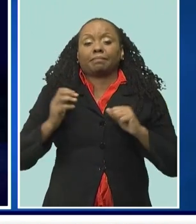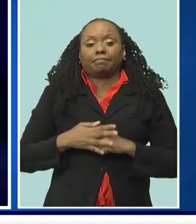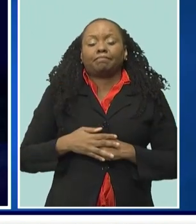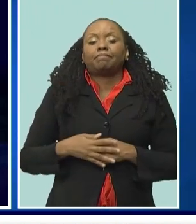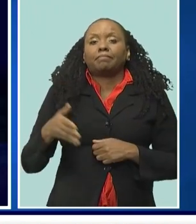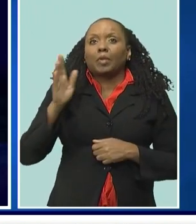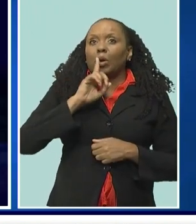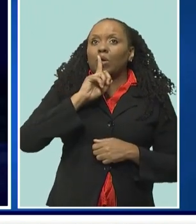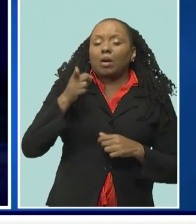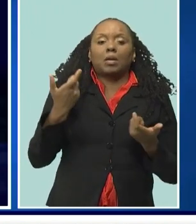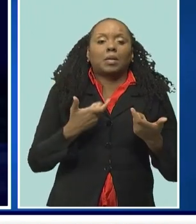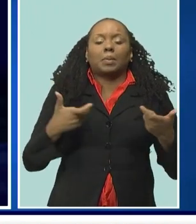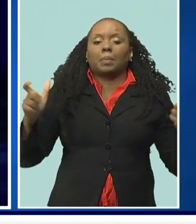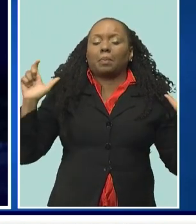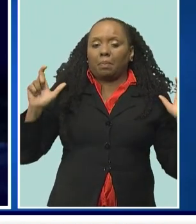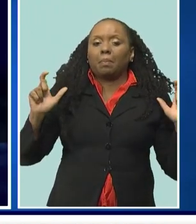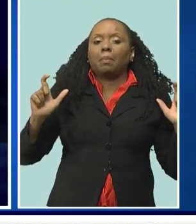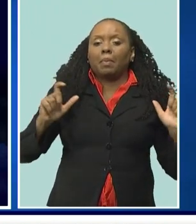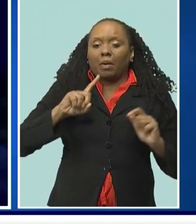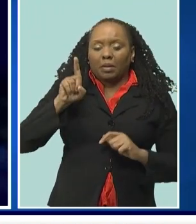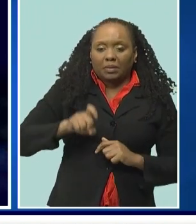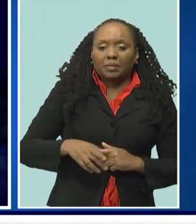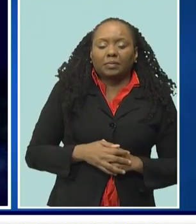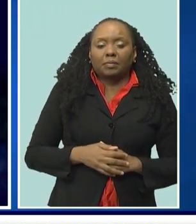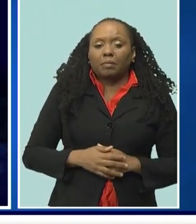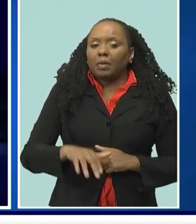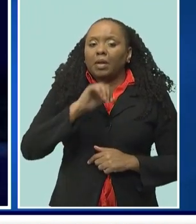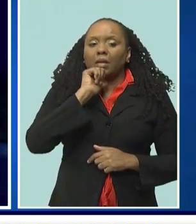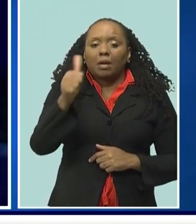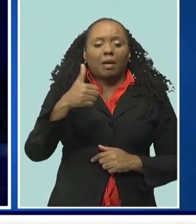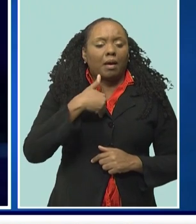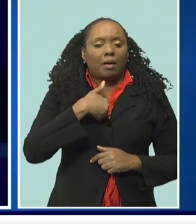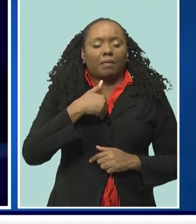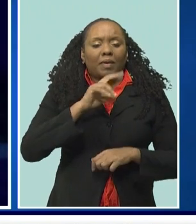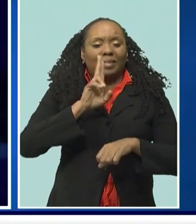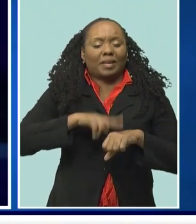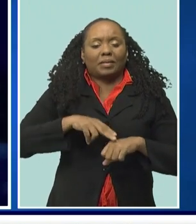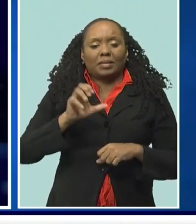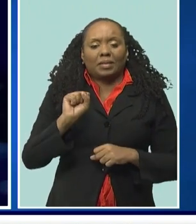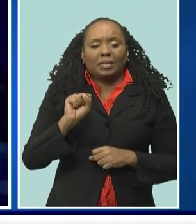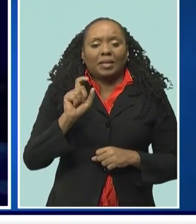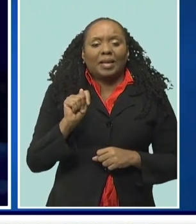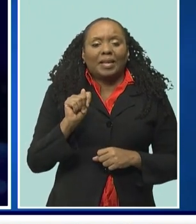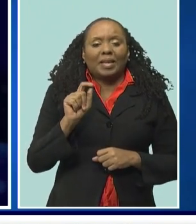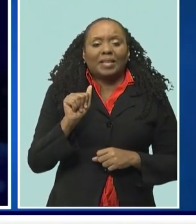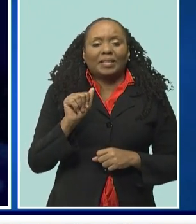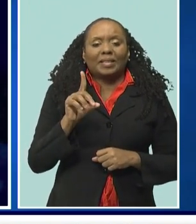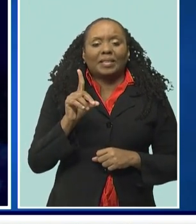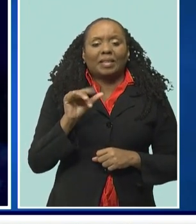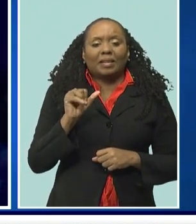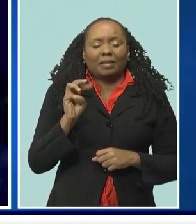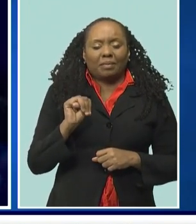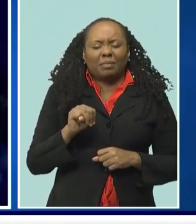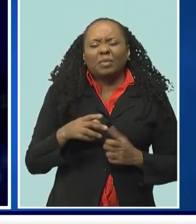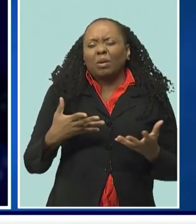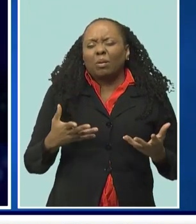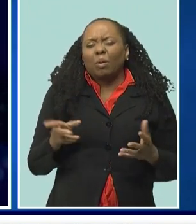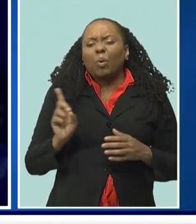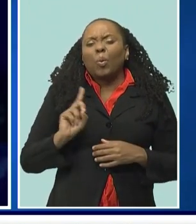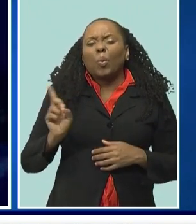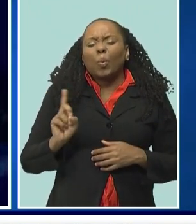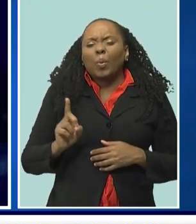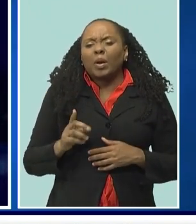become the big question. We don't have a national system anymore, so where exactly do we have appropriate security and appropriate